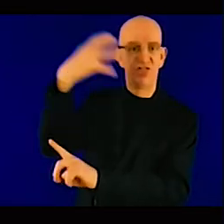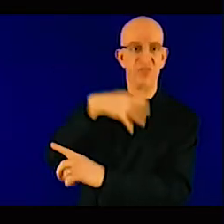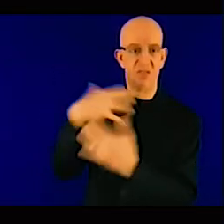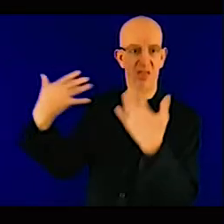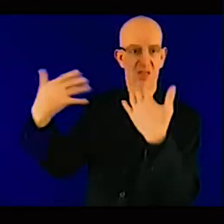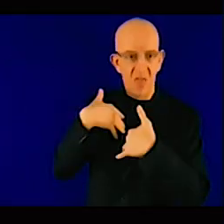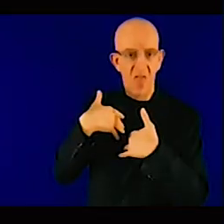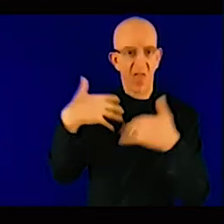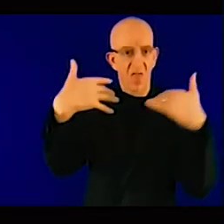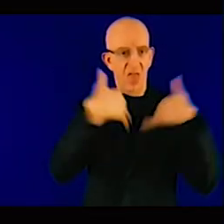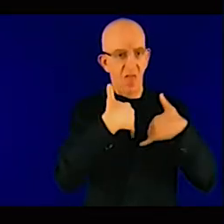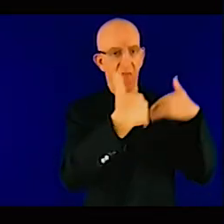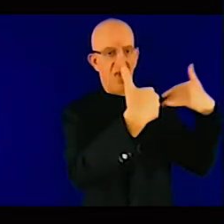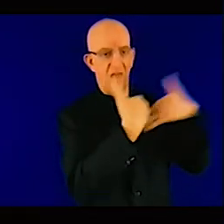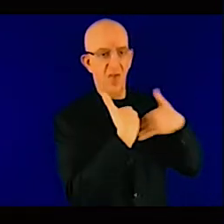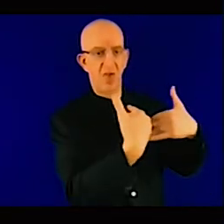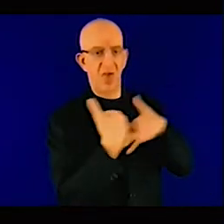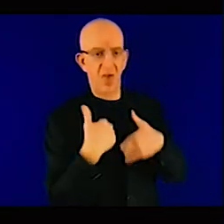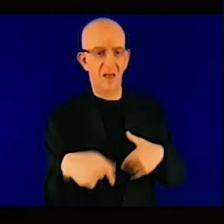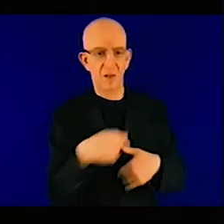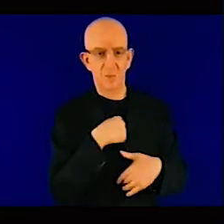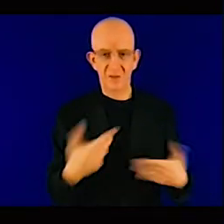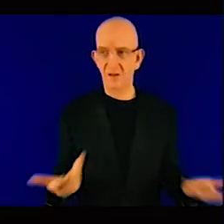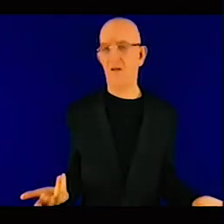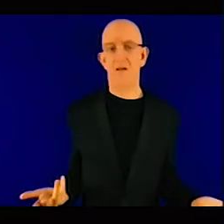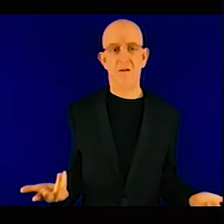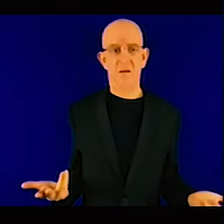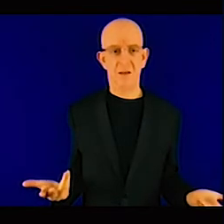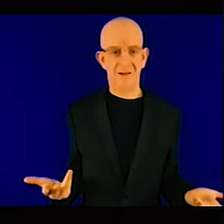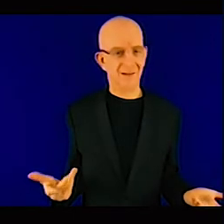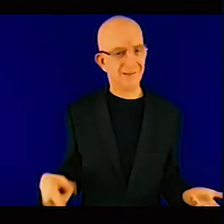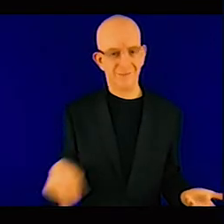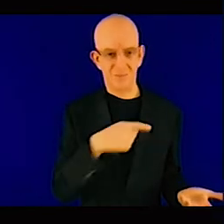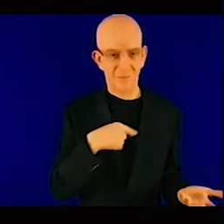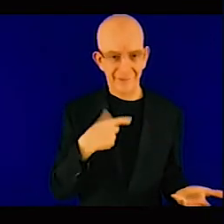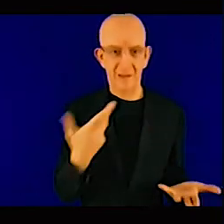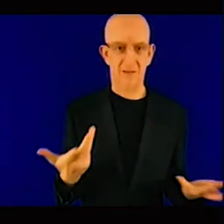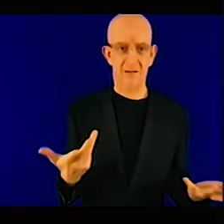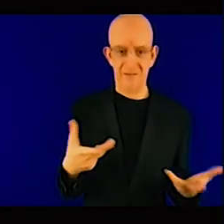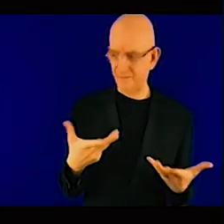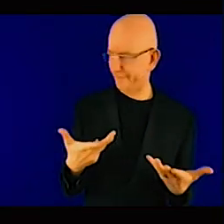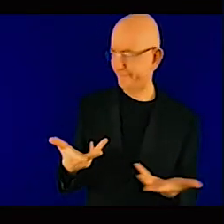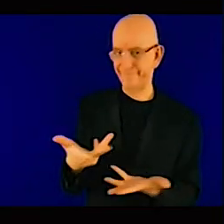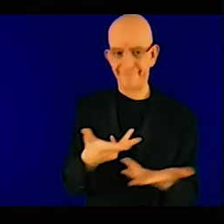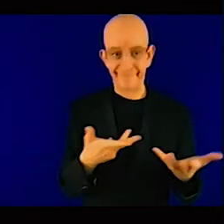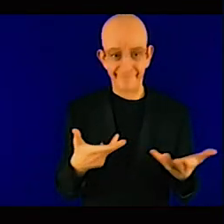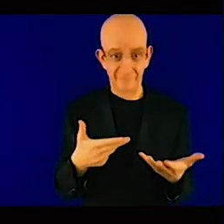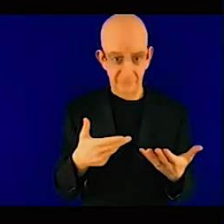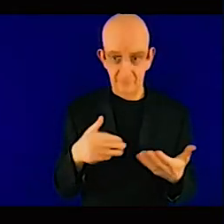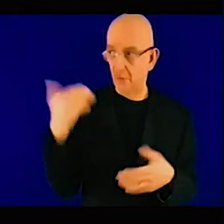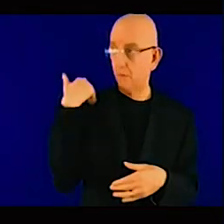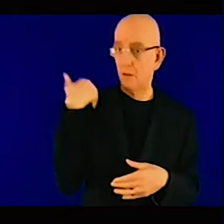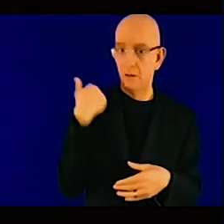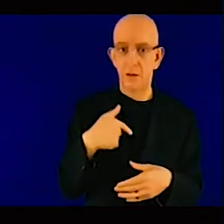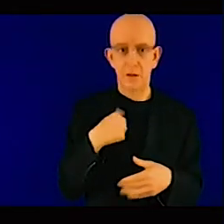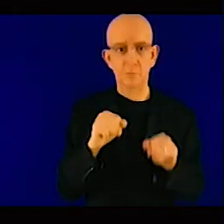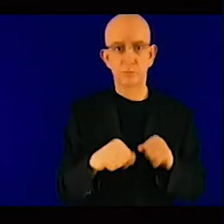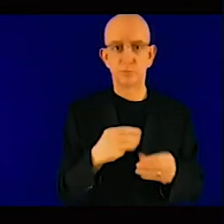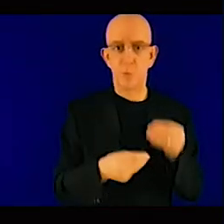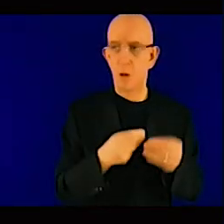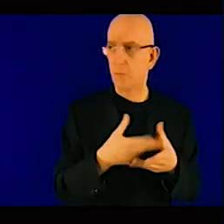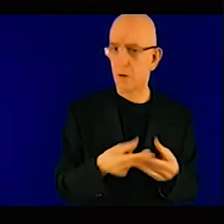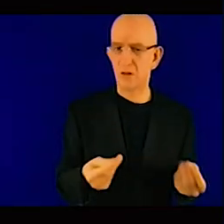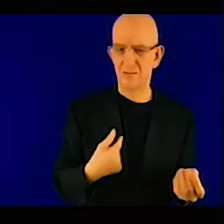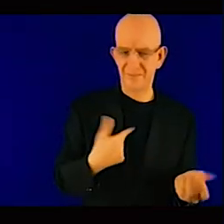So we think that the narrative should include this argument of double penalties to